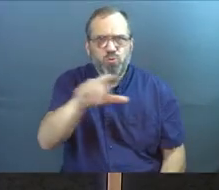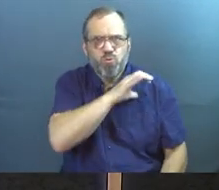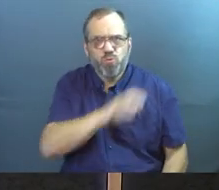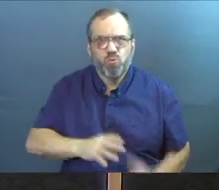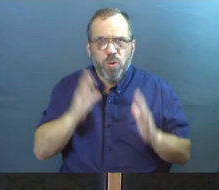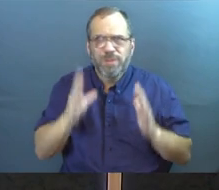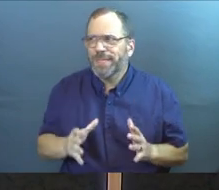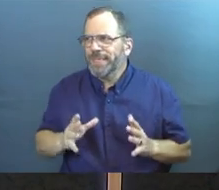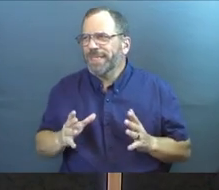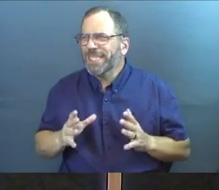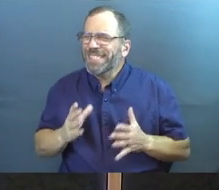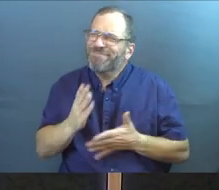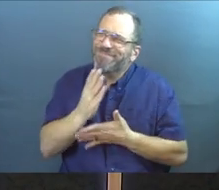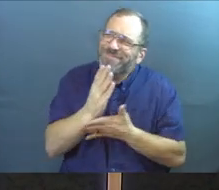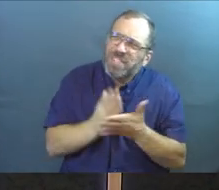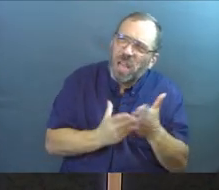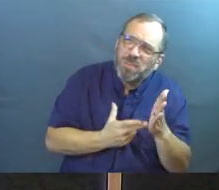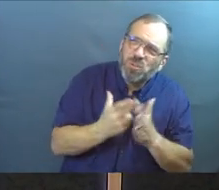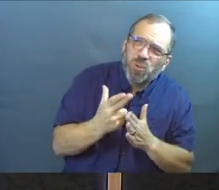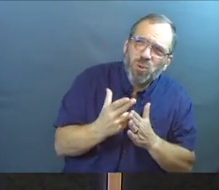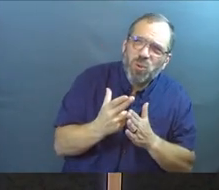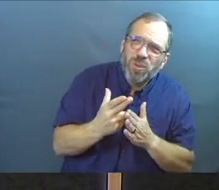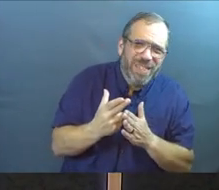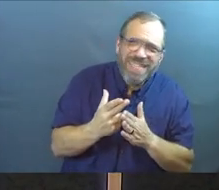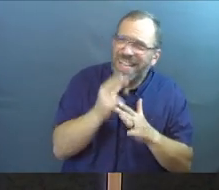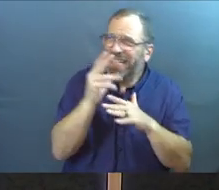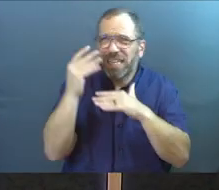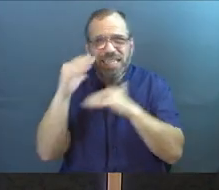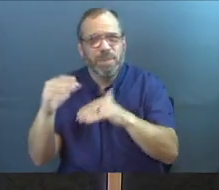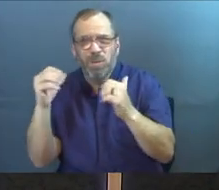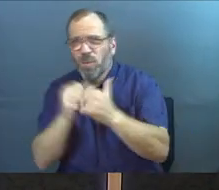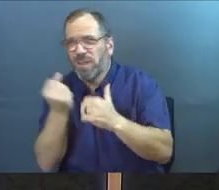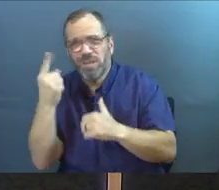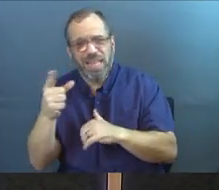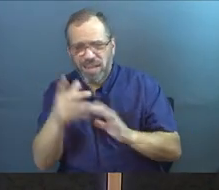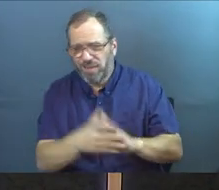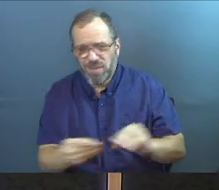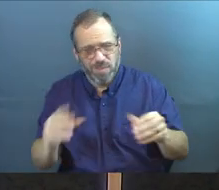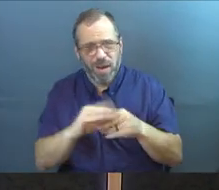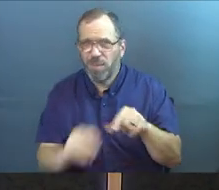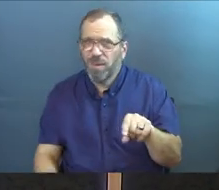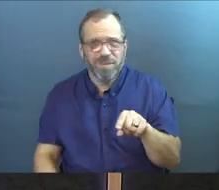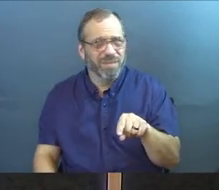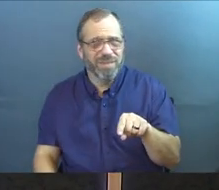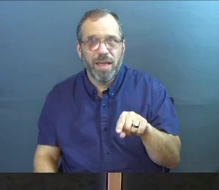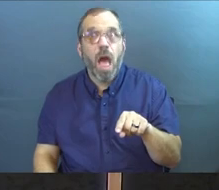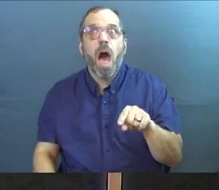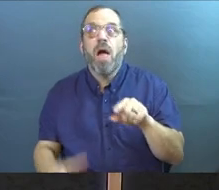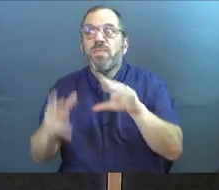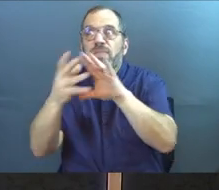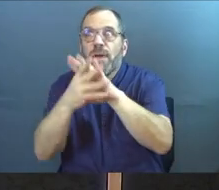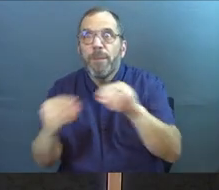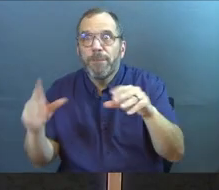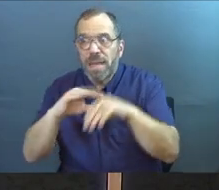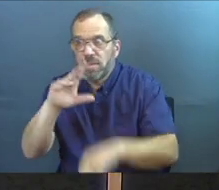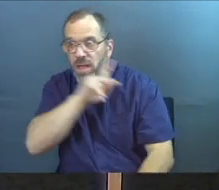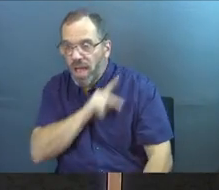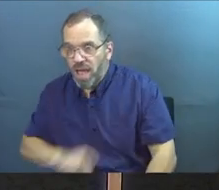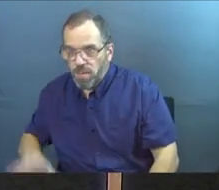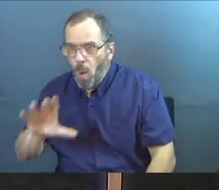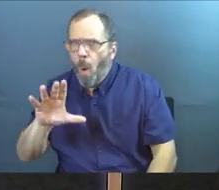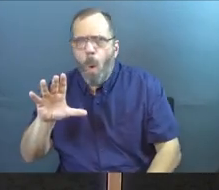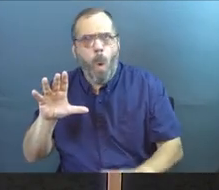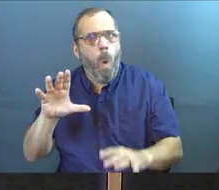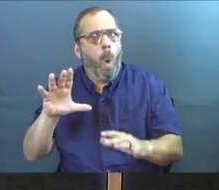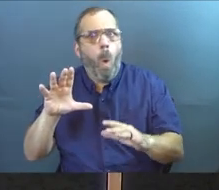Christians, while that's partly true, it's way too limited of an understanding of this parable. Because the message of this kingdom goes